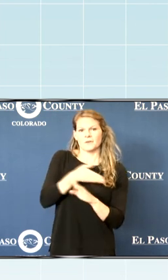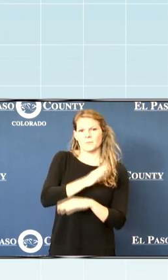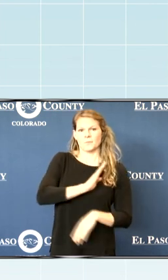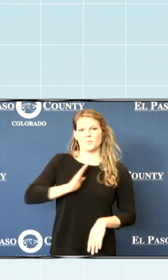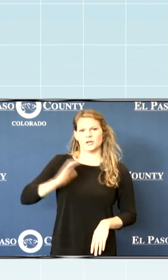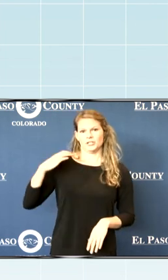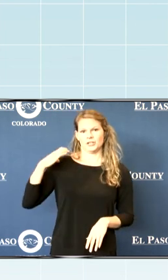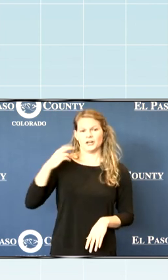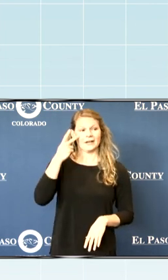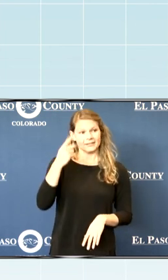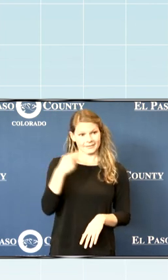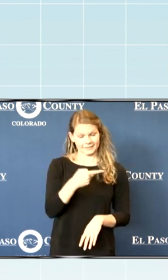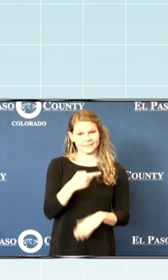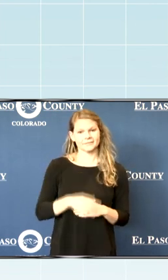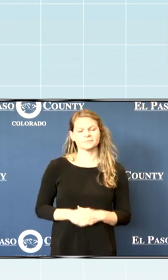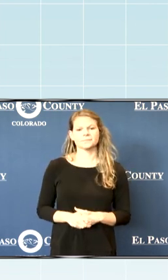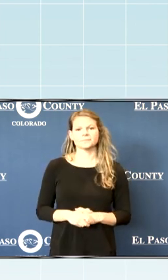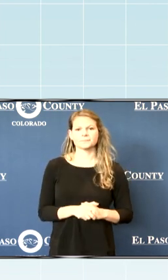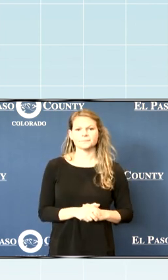there. see